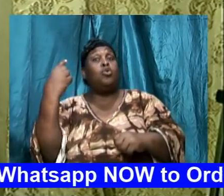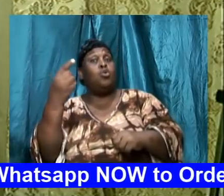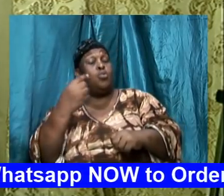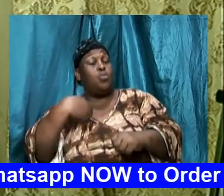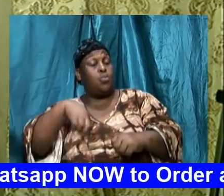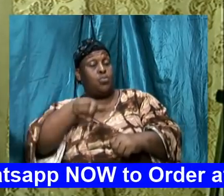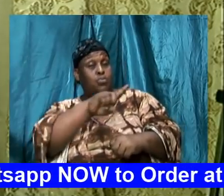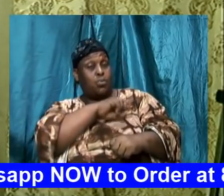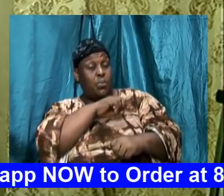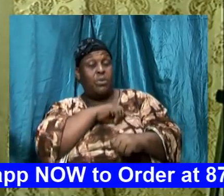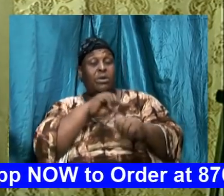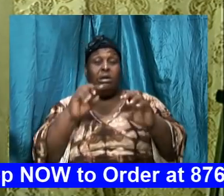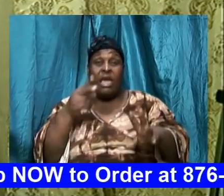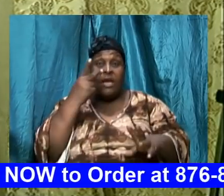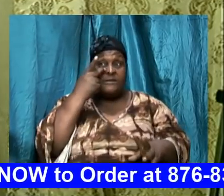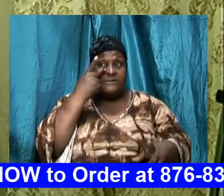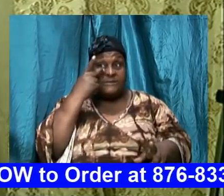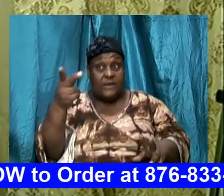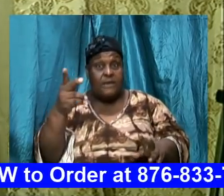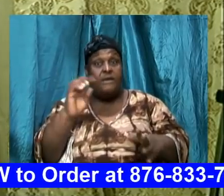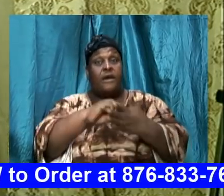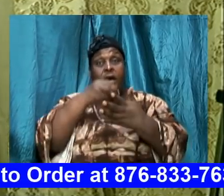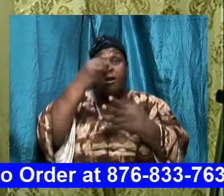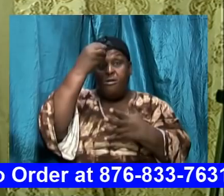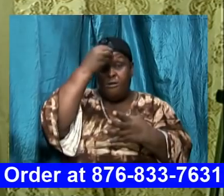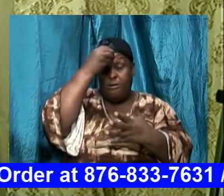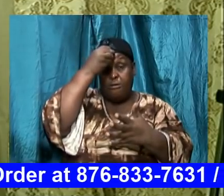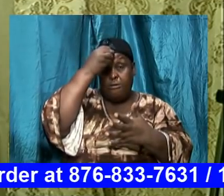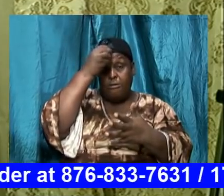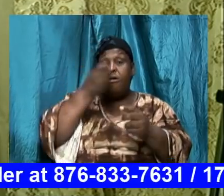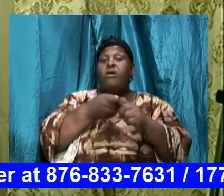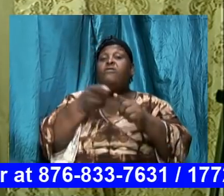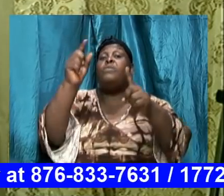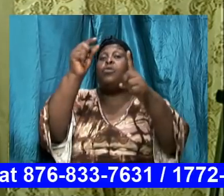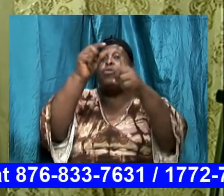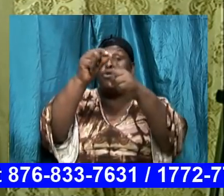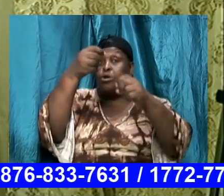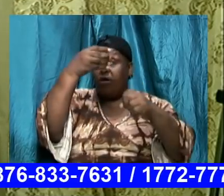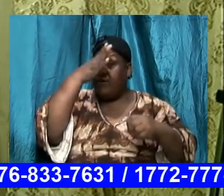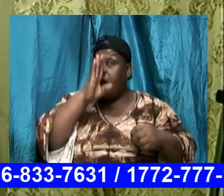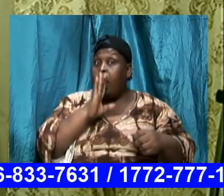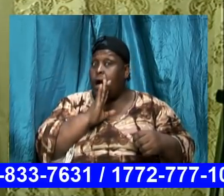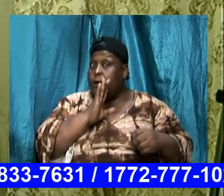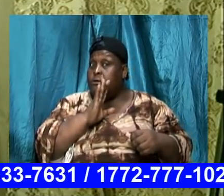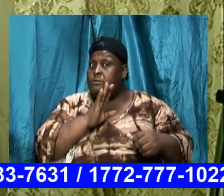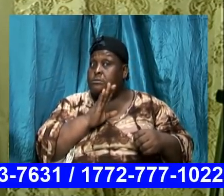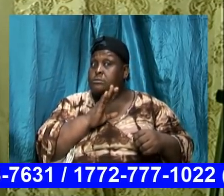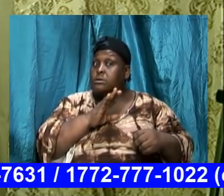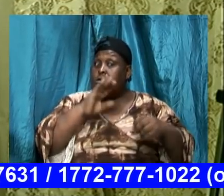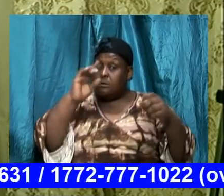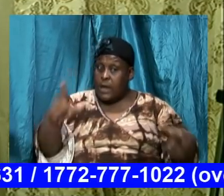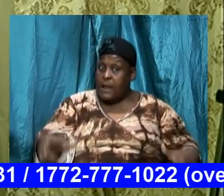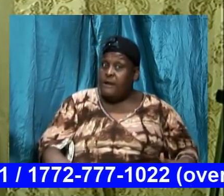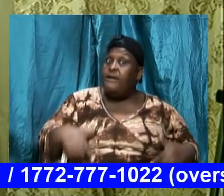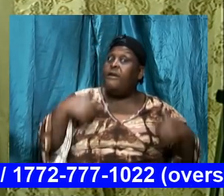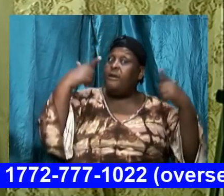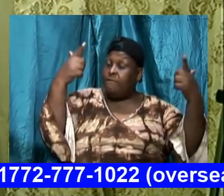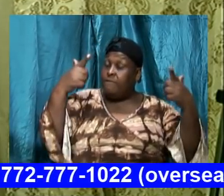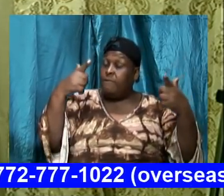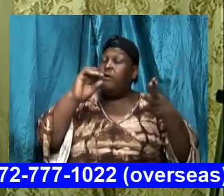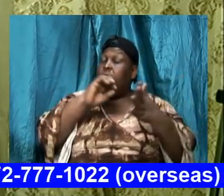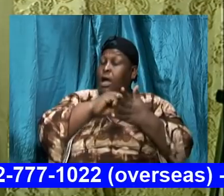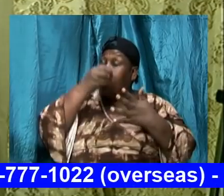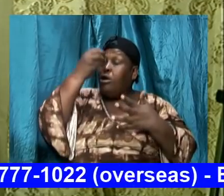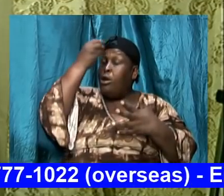written and given to us so that we can learn from them we can align ourselves with the Bible with the book and learn